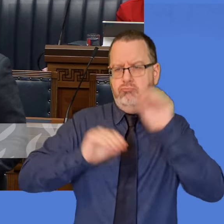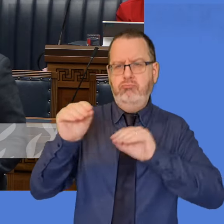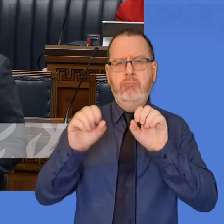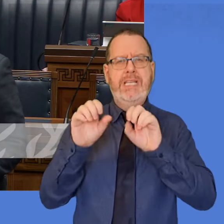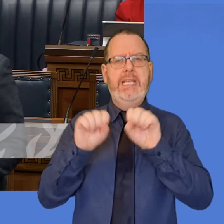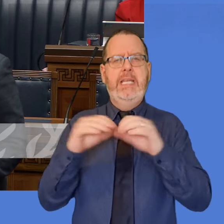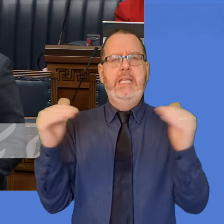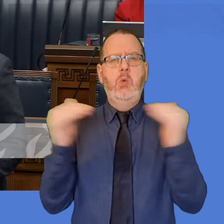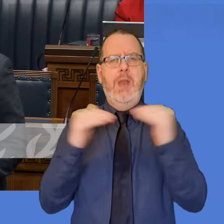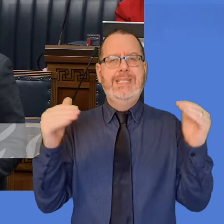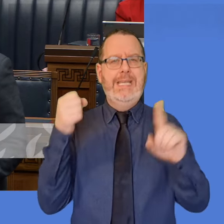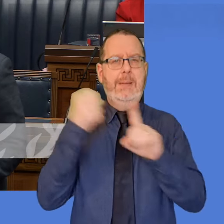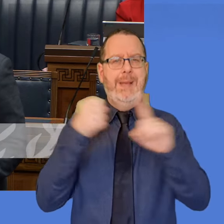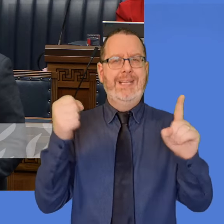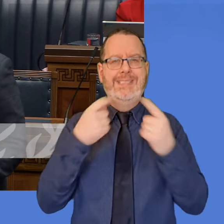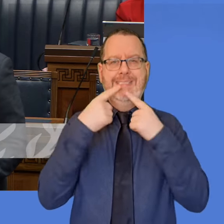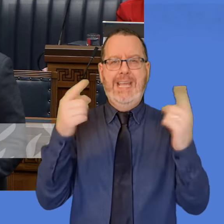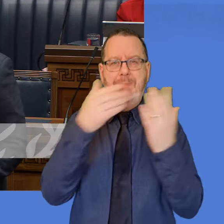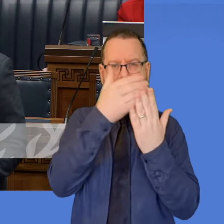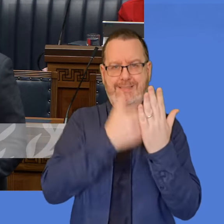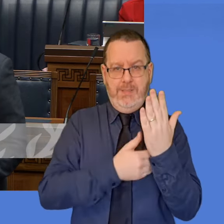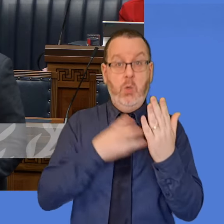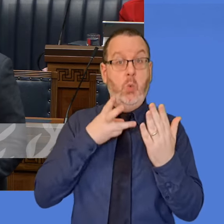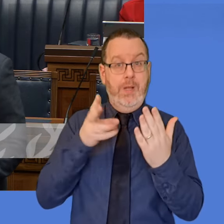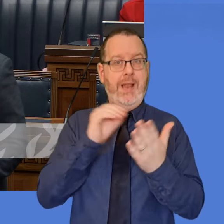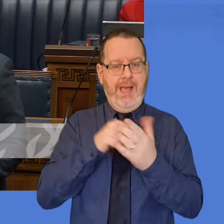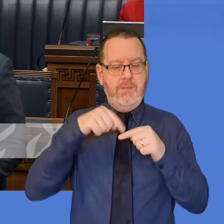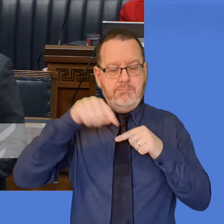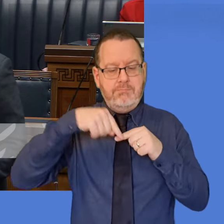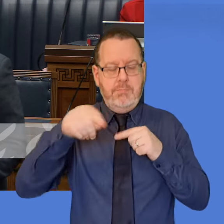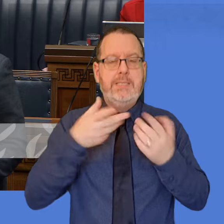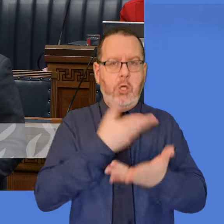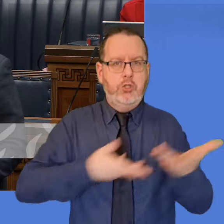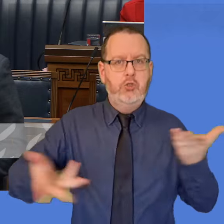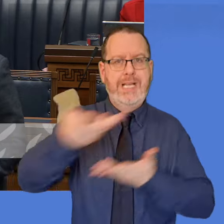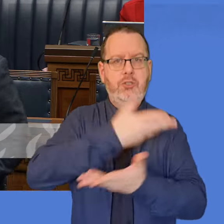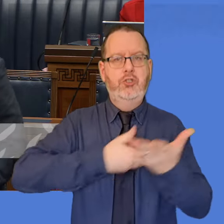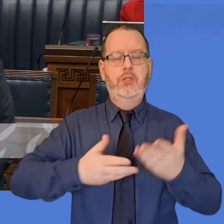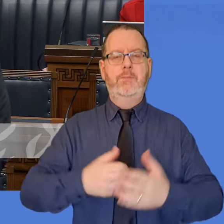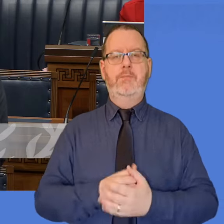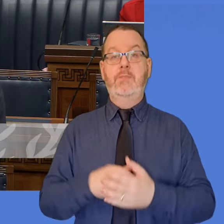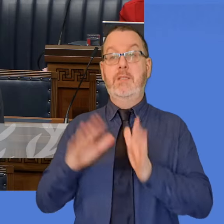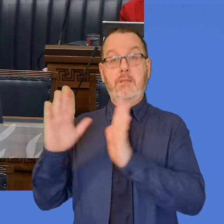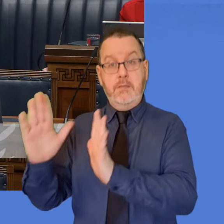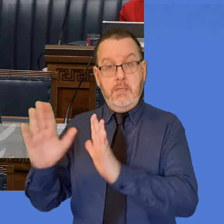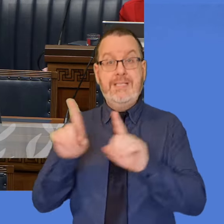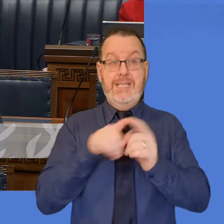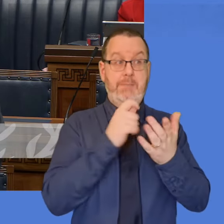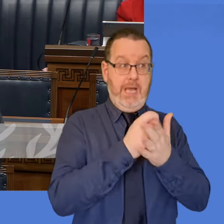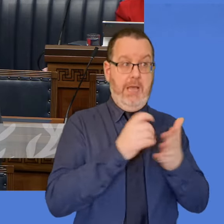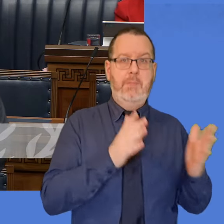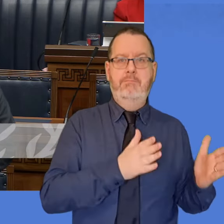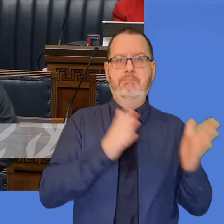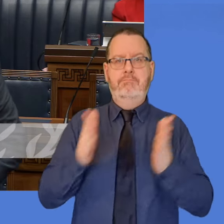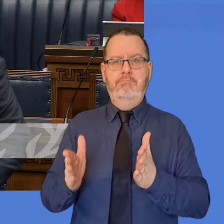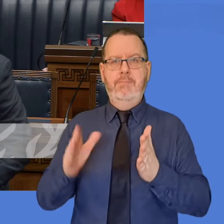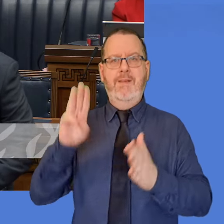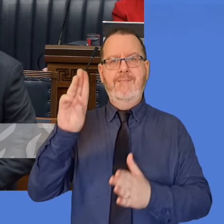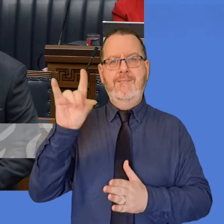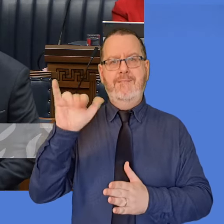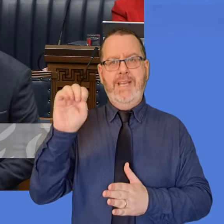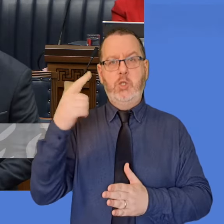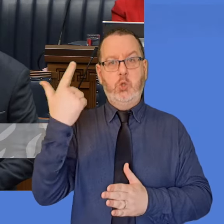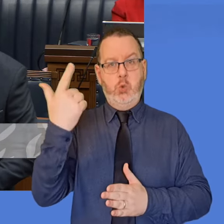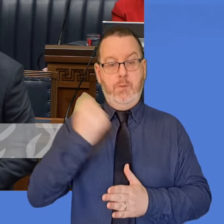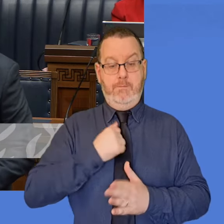planned for in the coming months. In parallel, am considering what phase two of the private rented sector reform programme